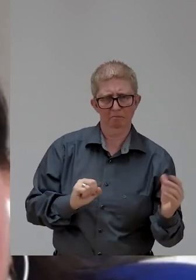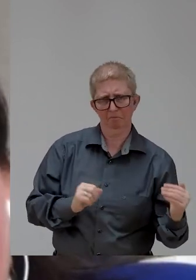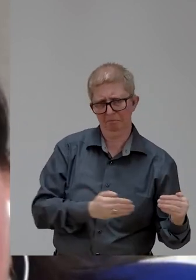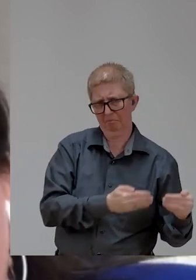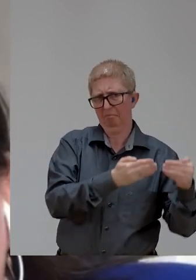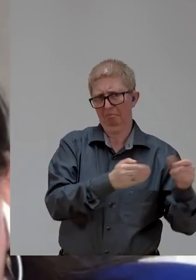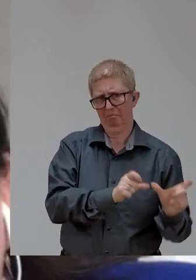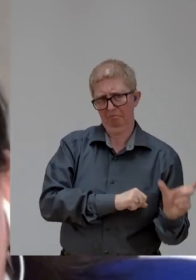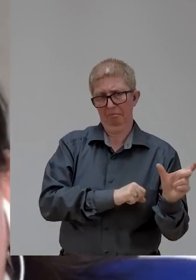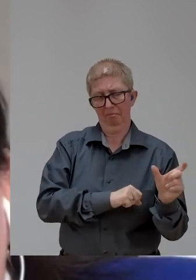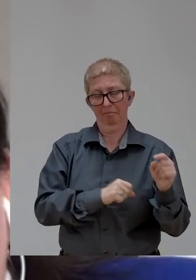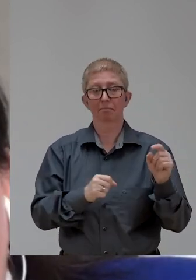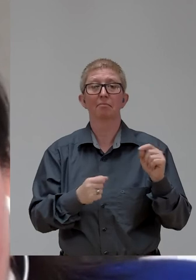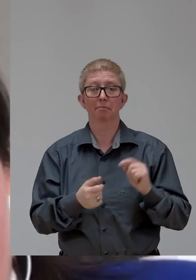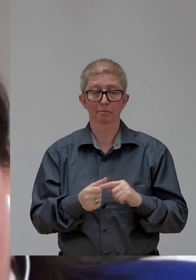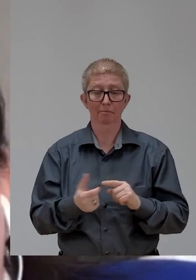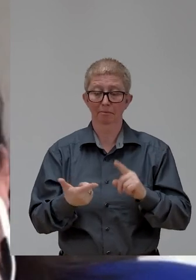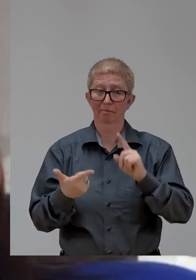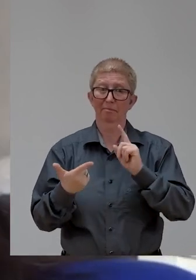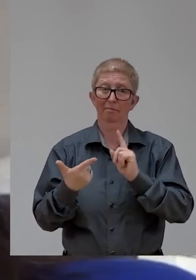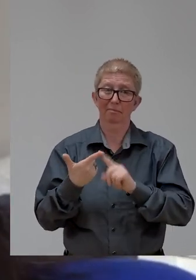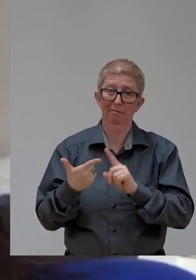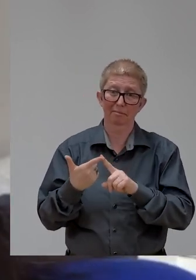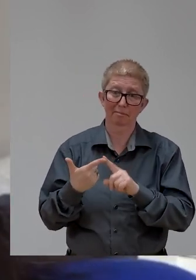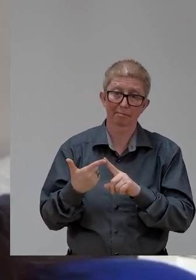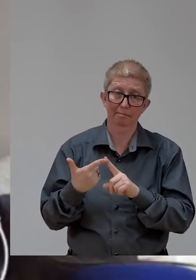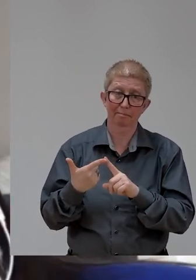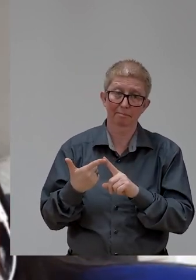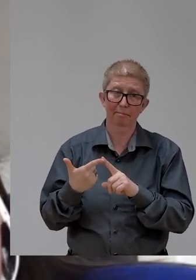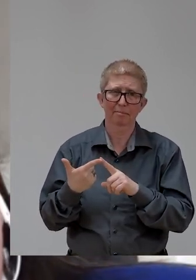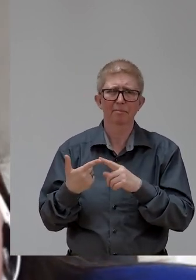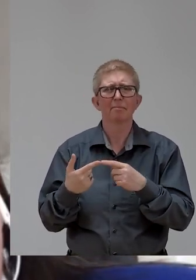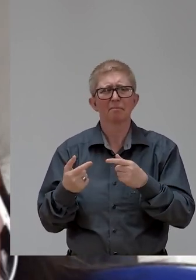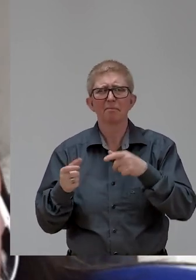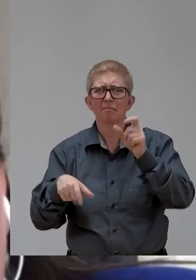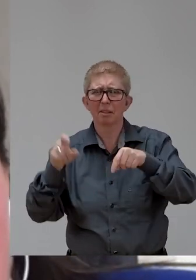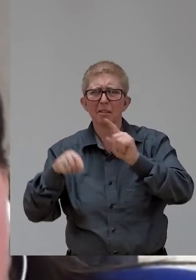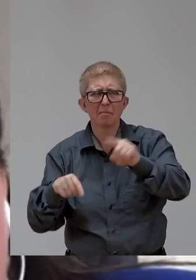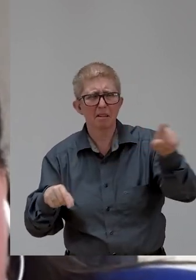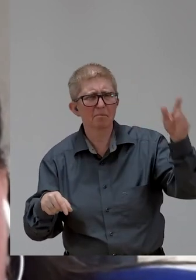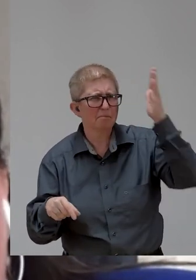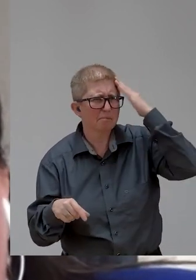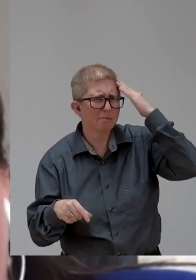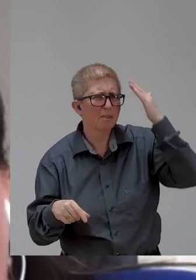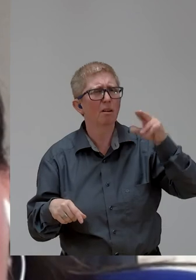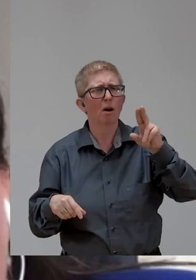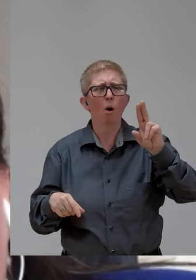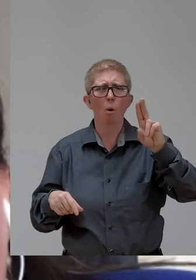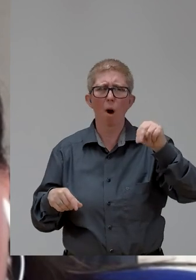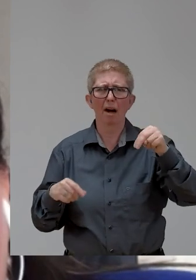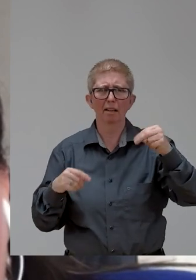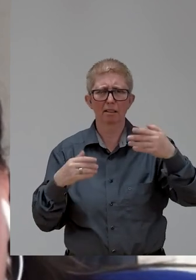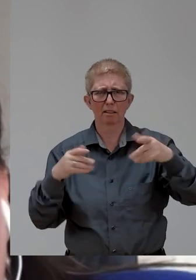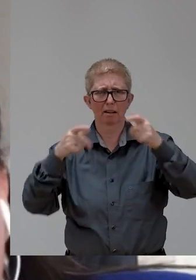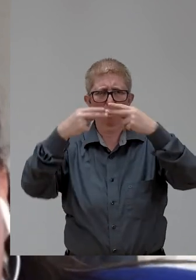Um, and then we, uh, so as many probably know, this is the, on the UN side, um, how the UN is, is